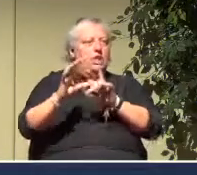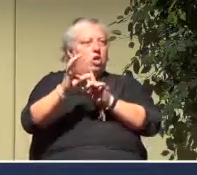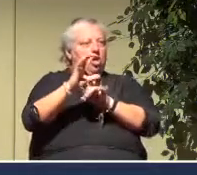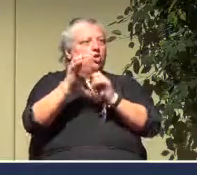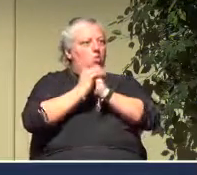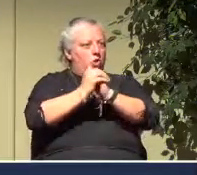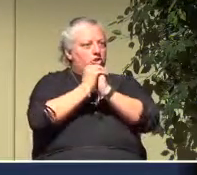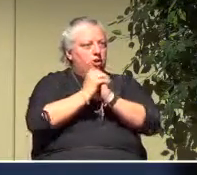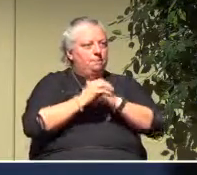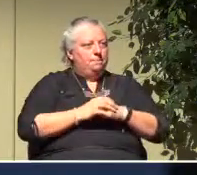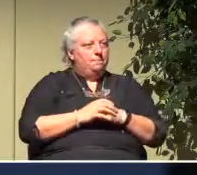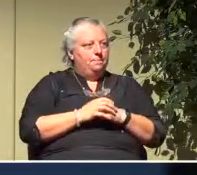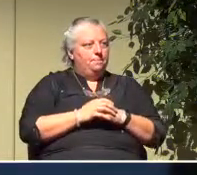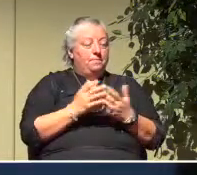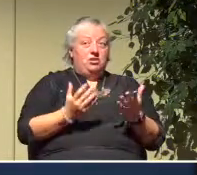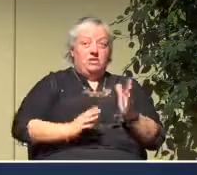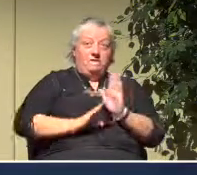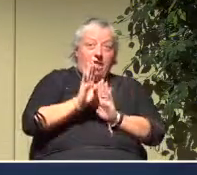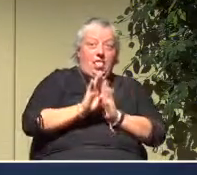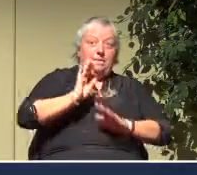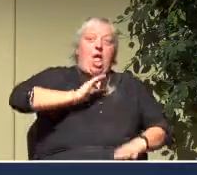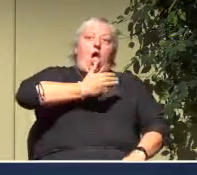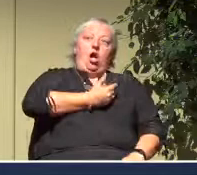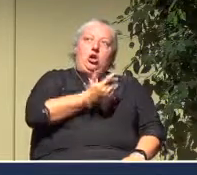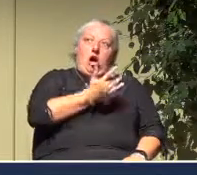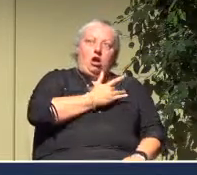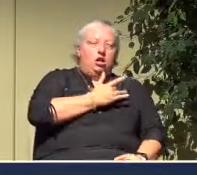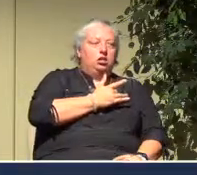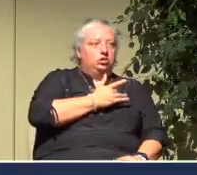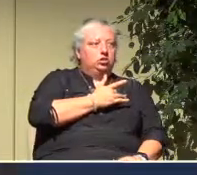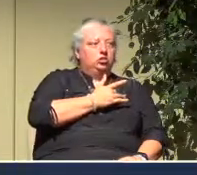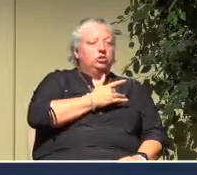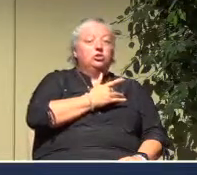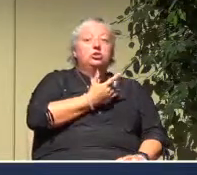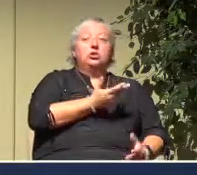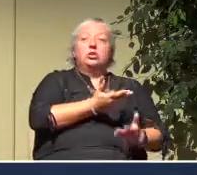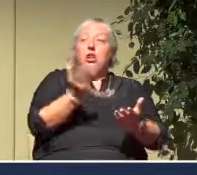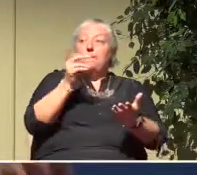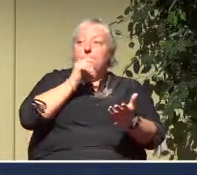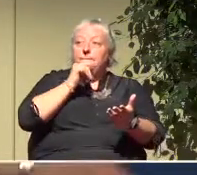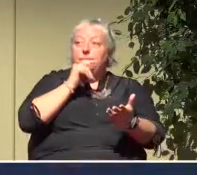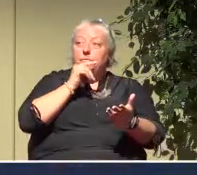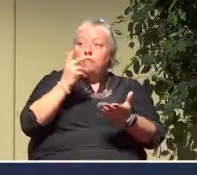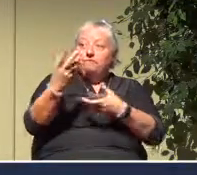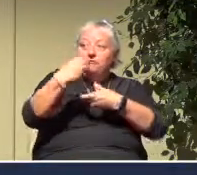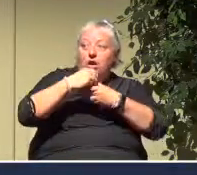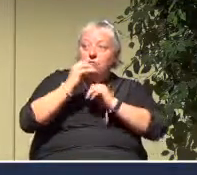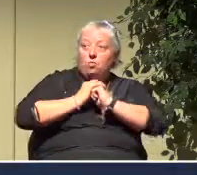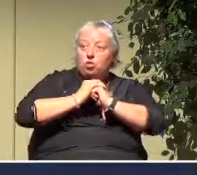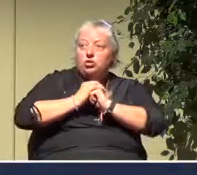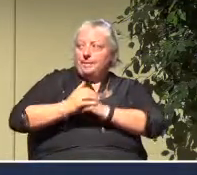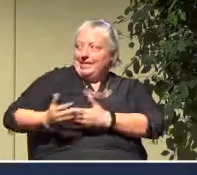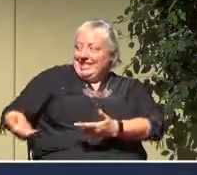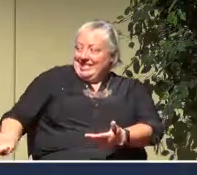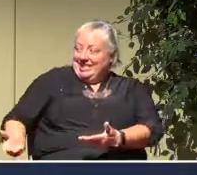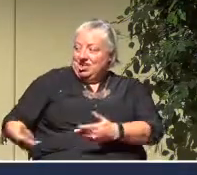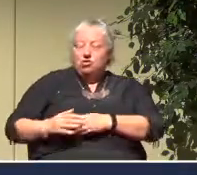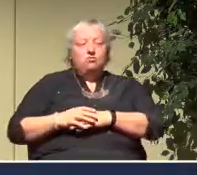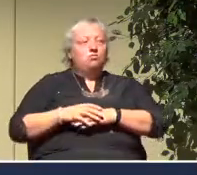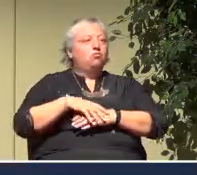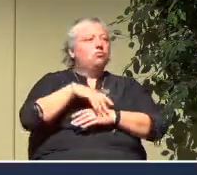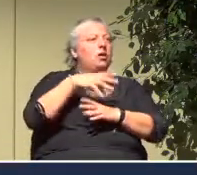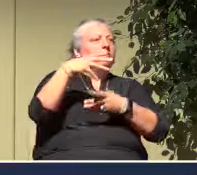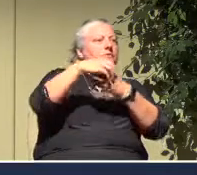And developing and growing our own hearts. And the people who are part of the worship up here and behind the